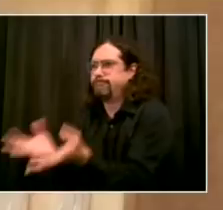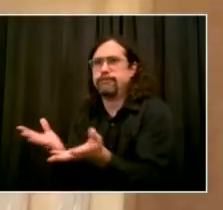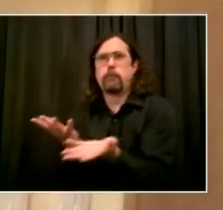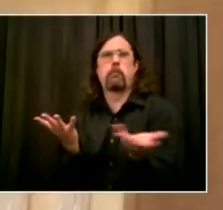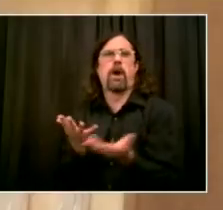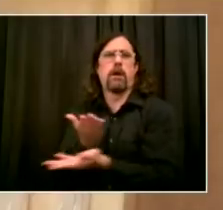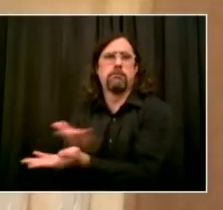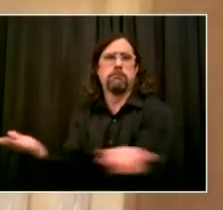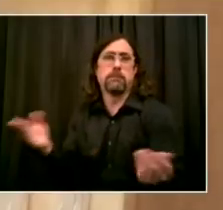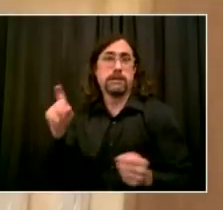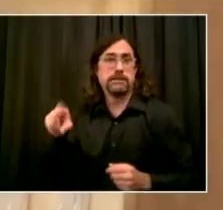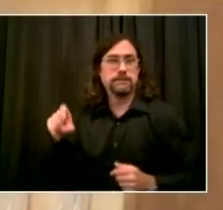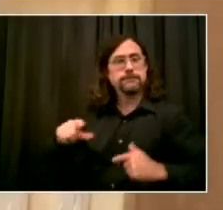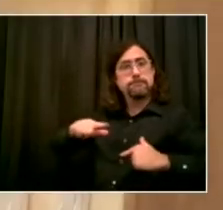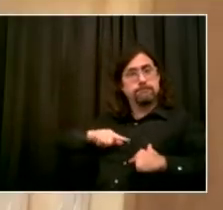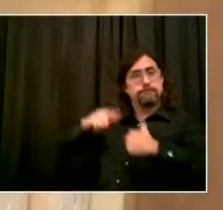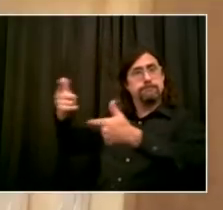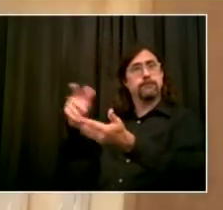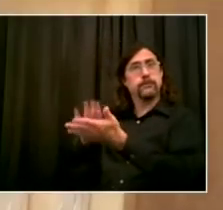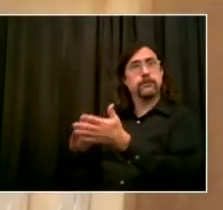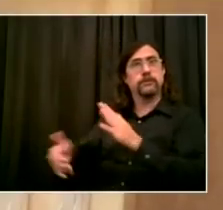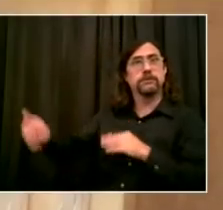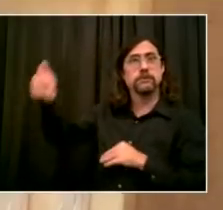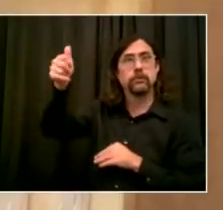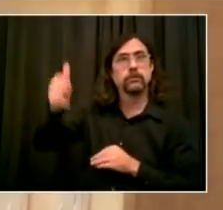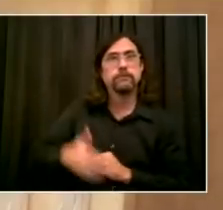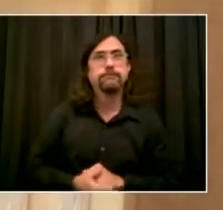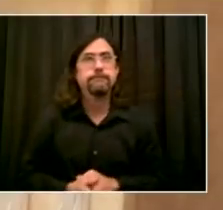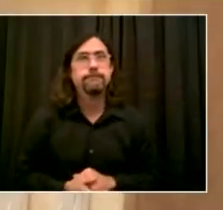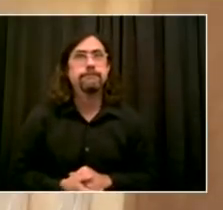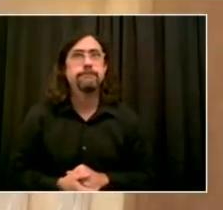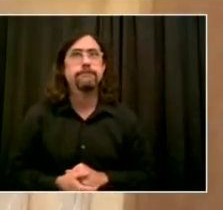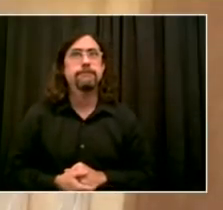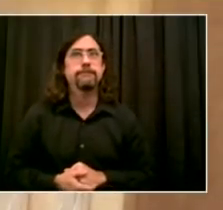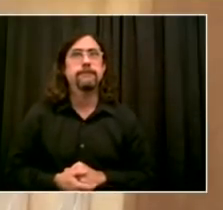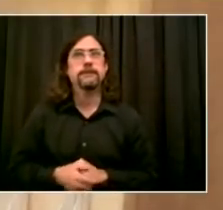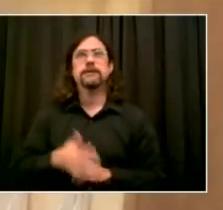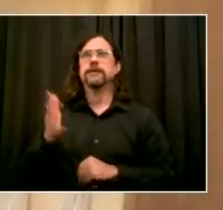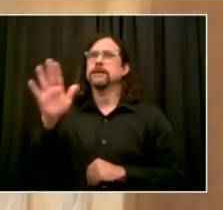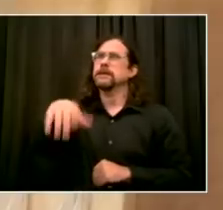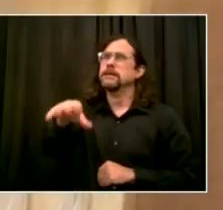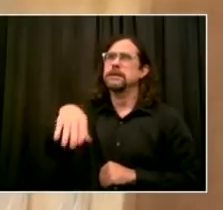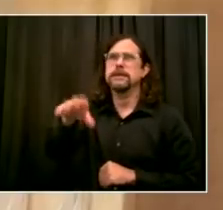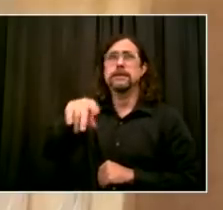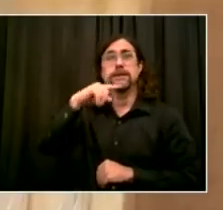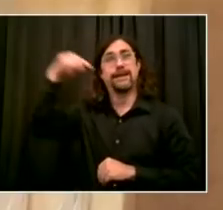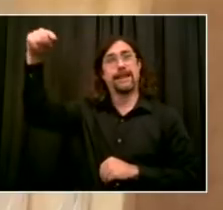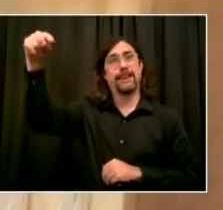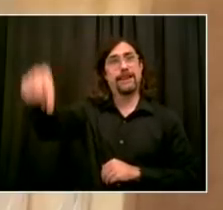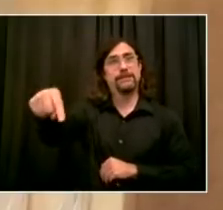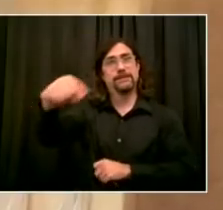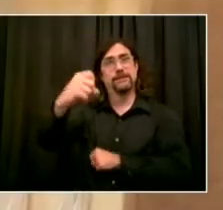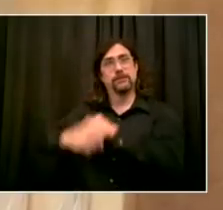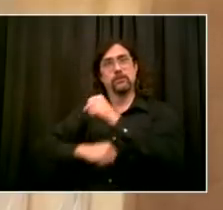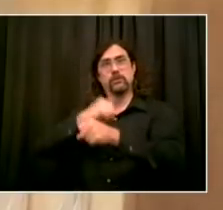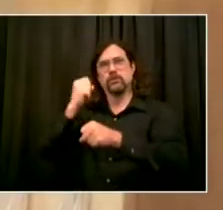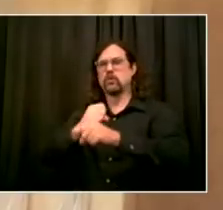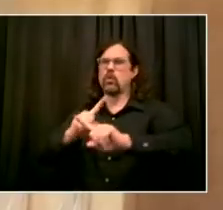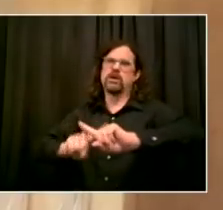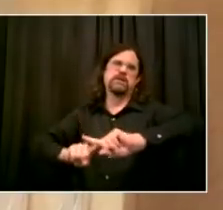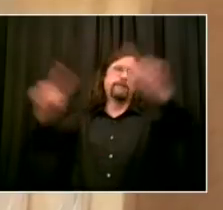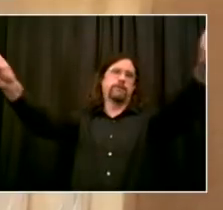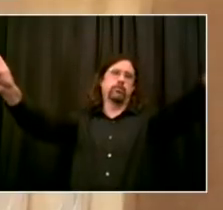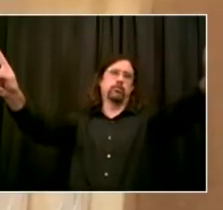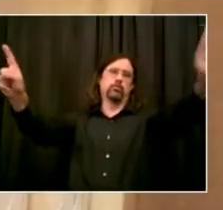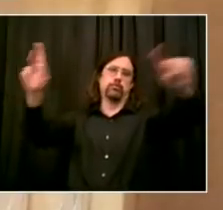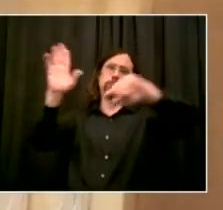in a safe environment students need to come back to an in-person learning. It allows our guidance counselors, it allows our social workers to continue to make the